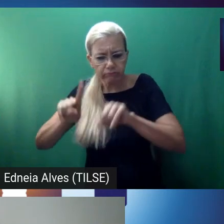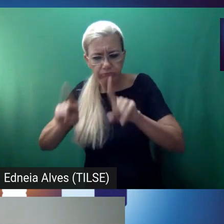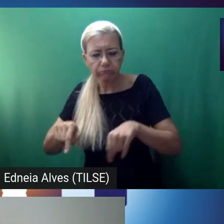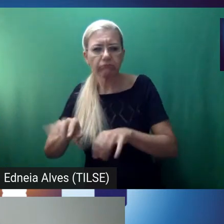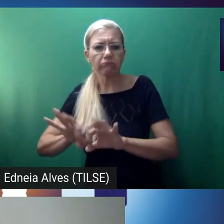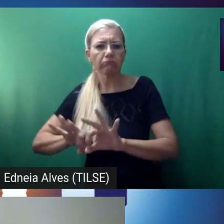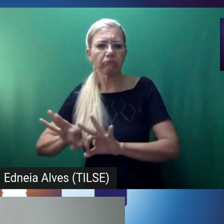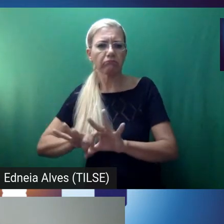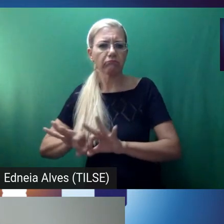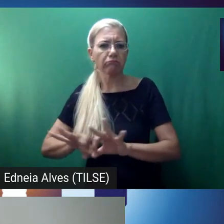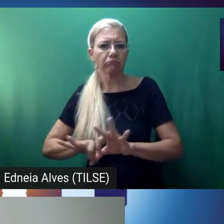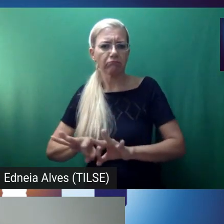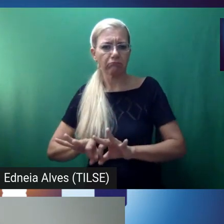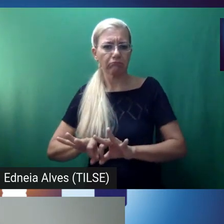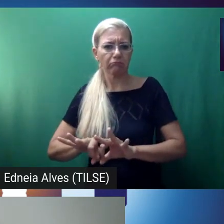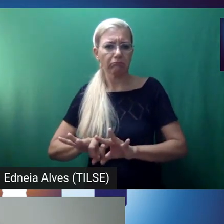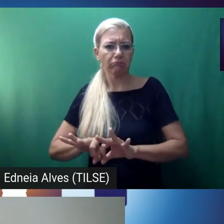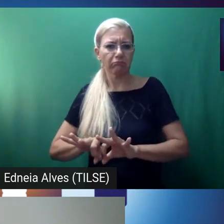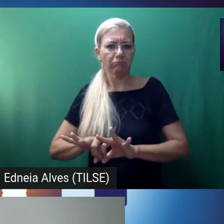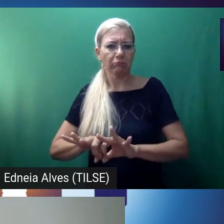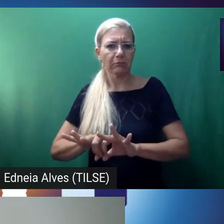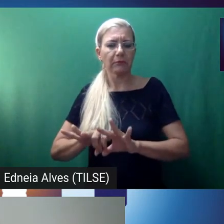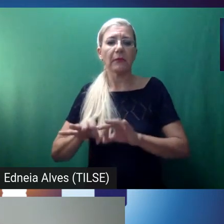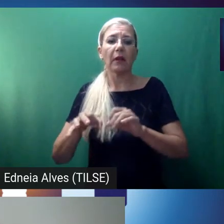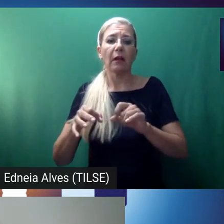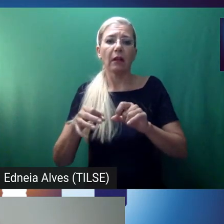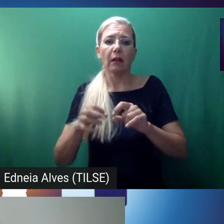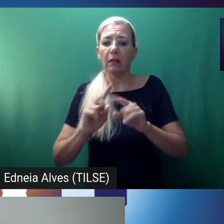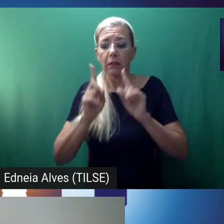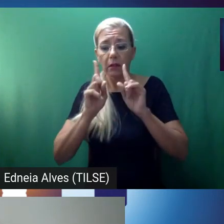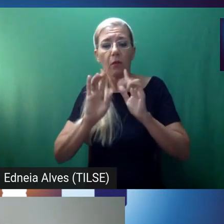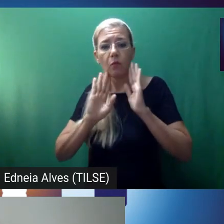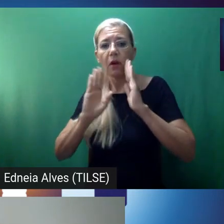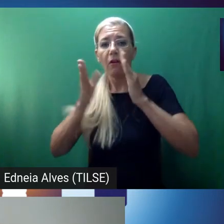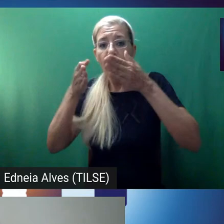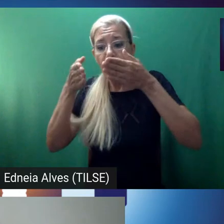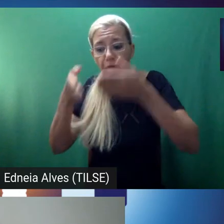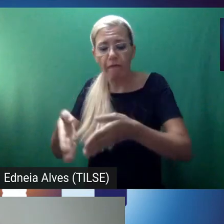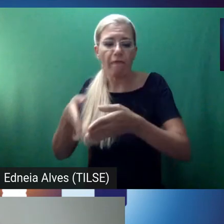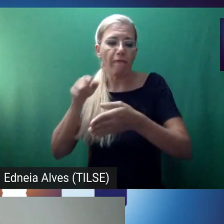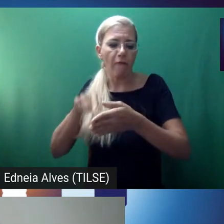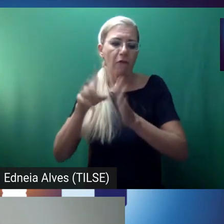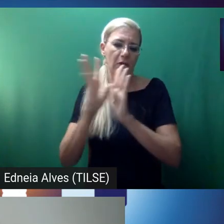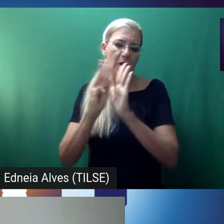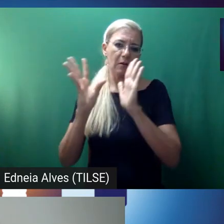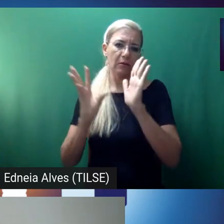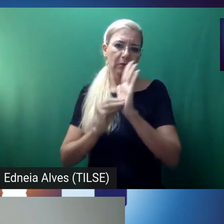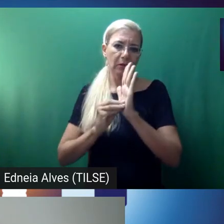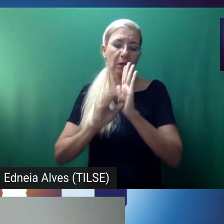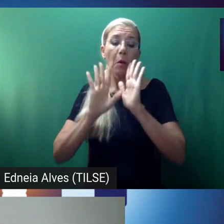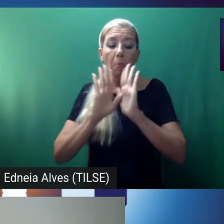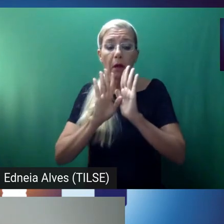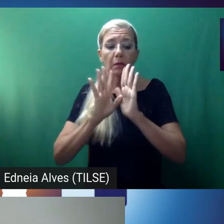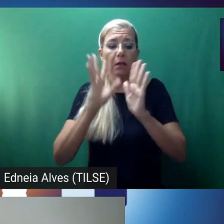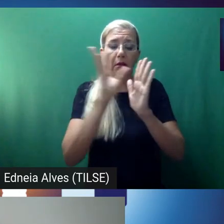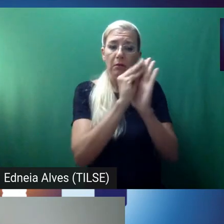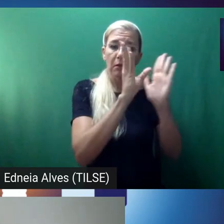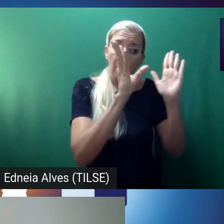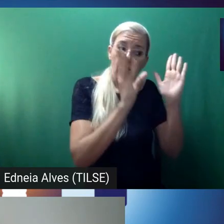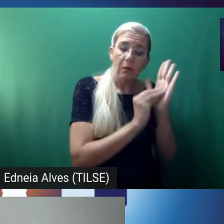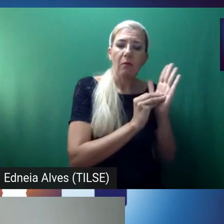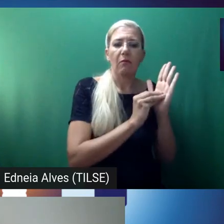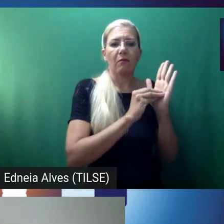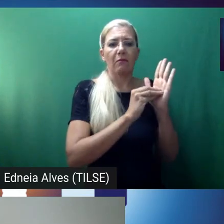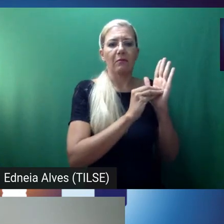designer is not going to know the content and that they're going to be working with the content specialist. So, and the content